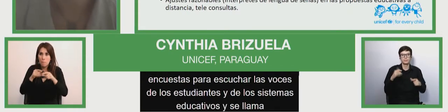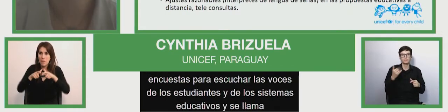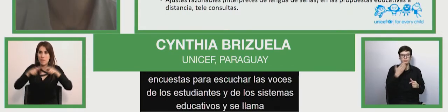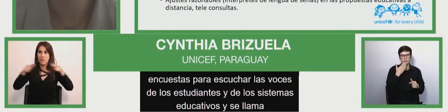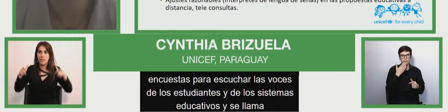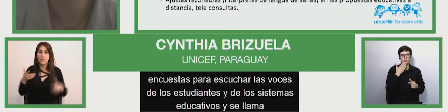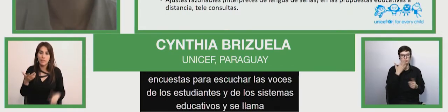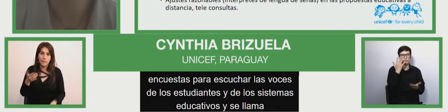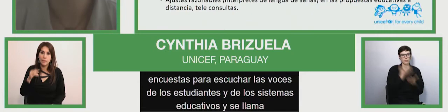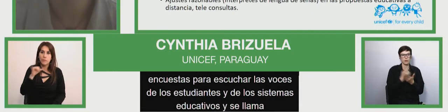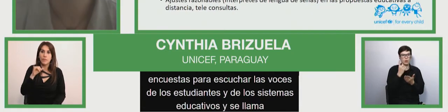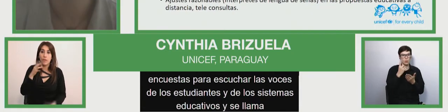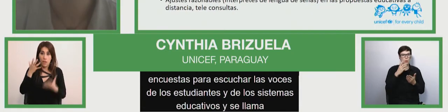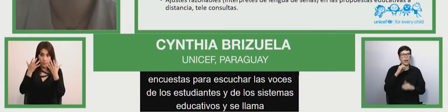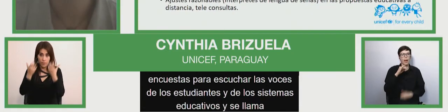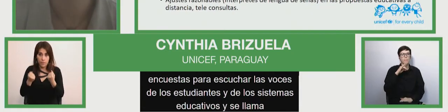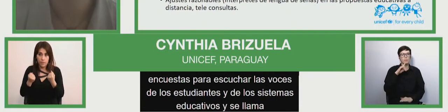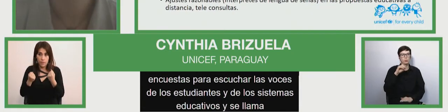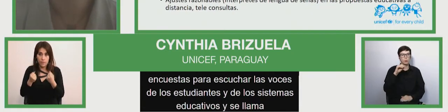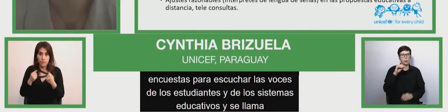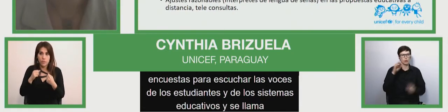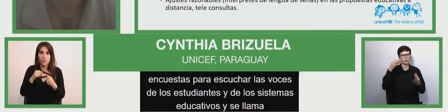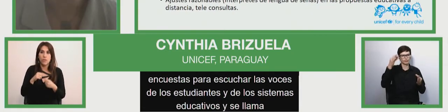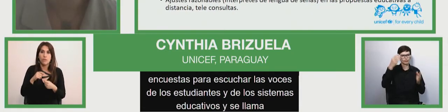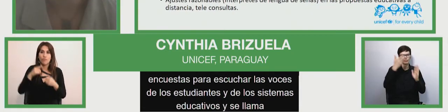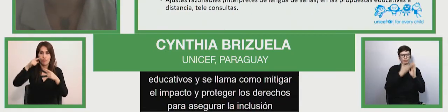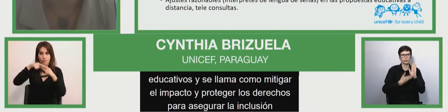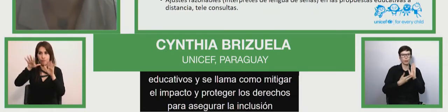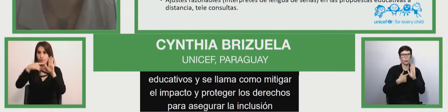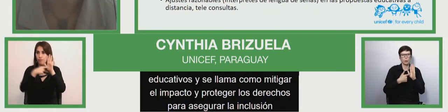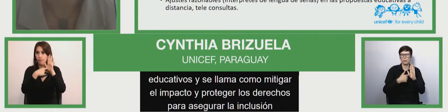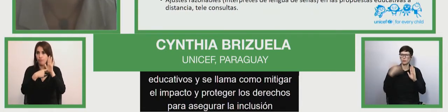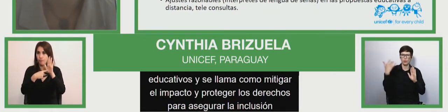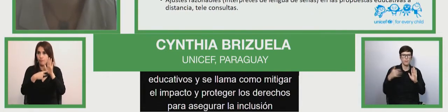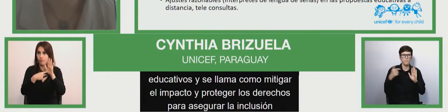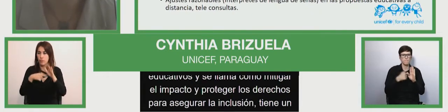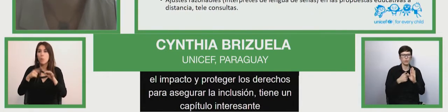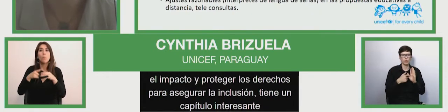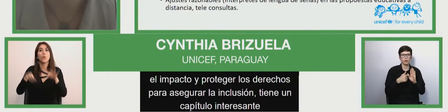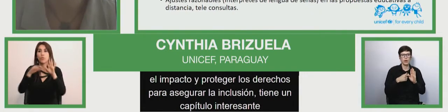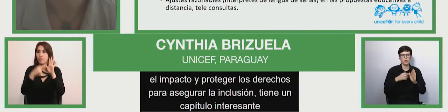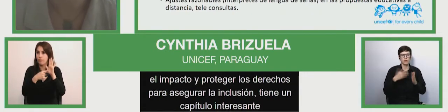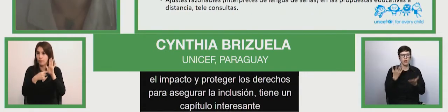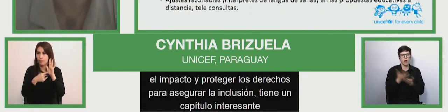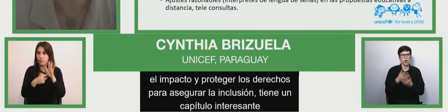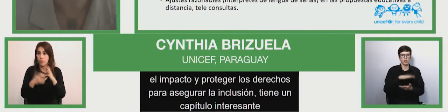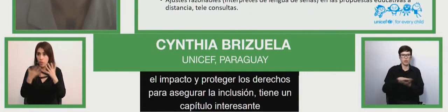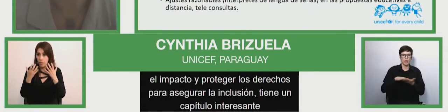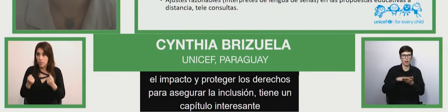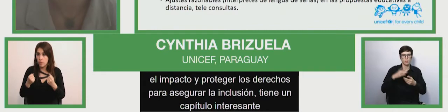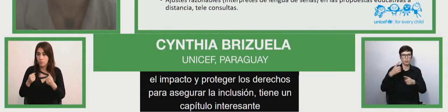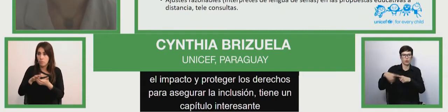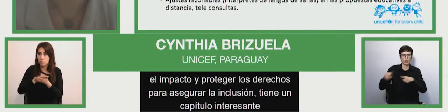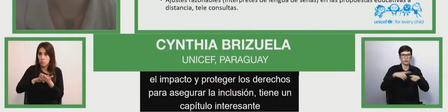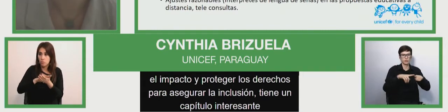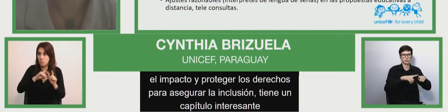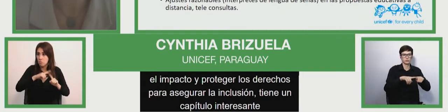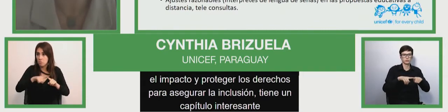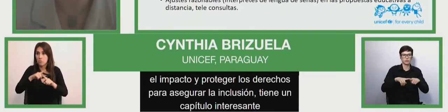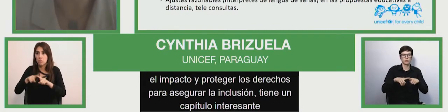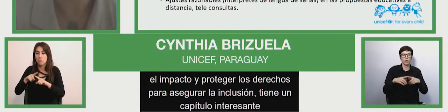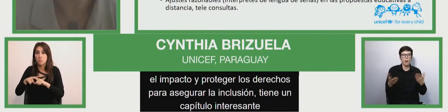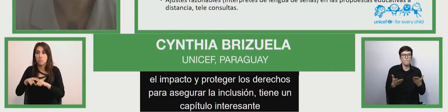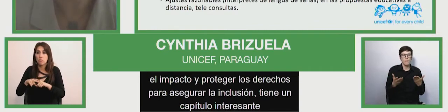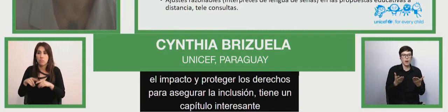chapter on education and several examples on how to make